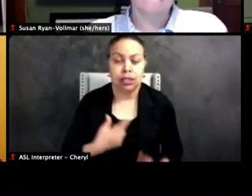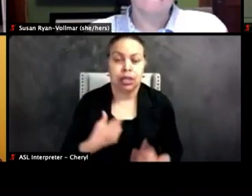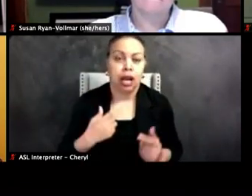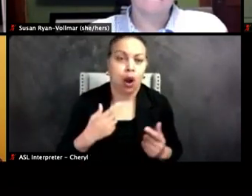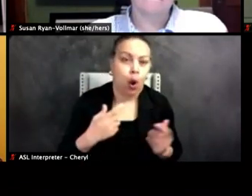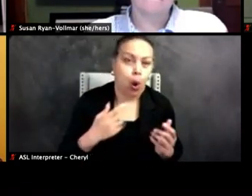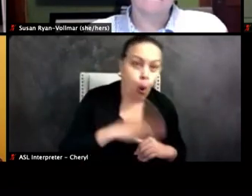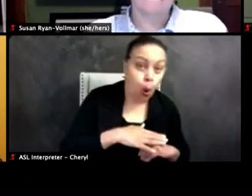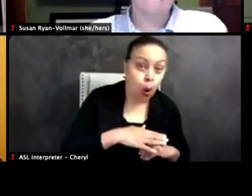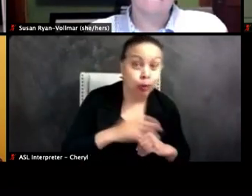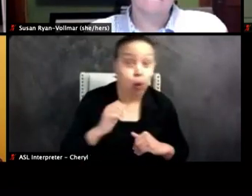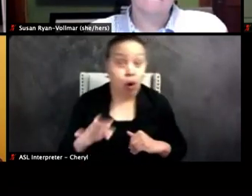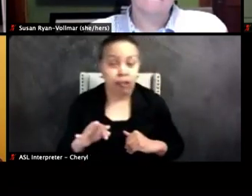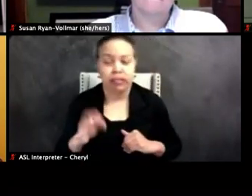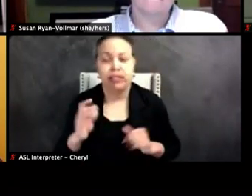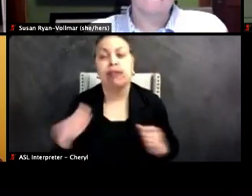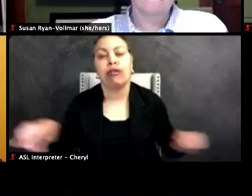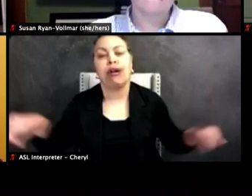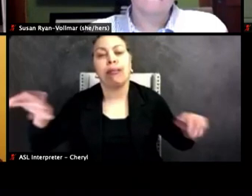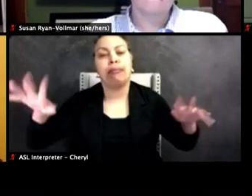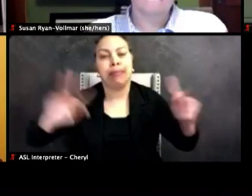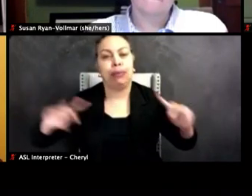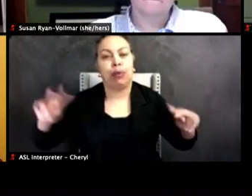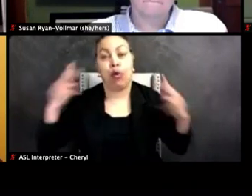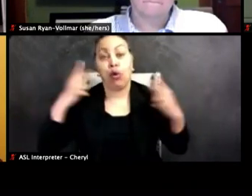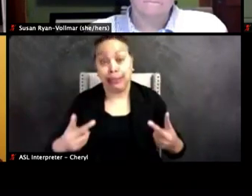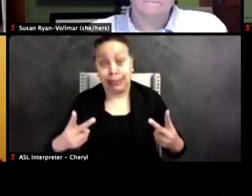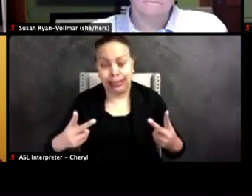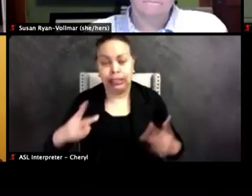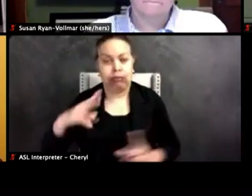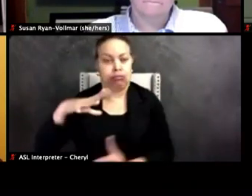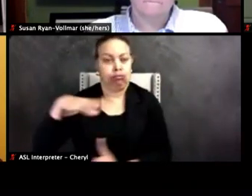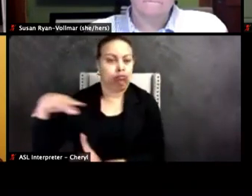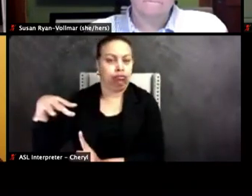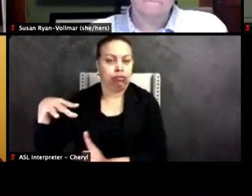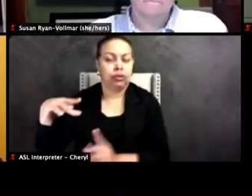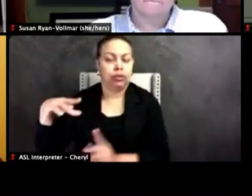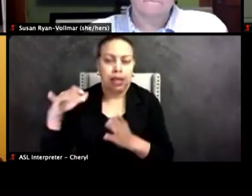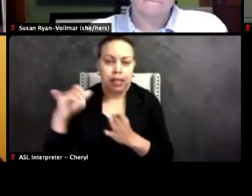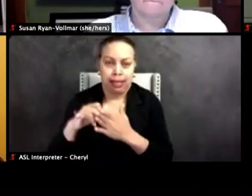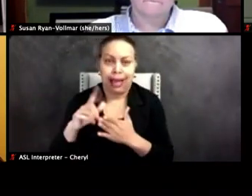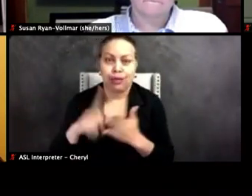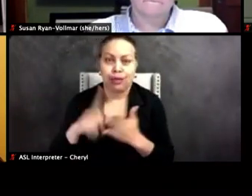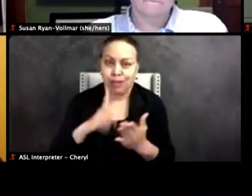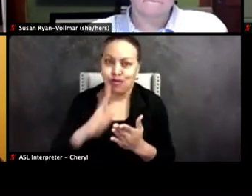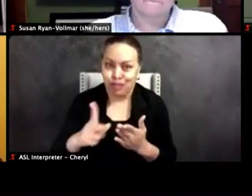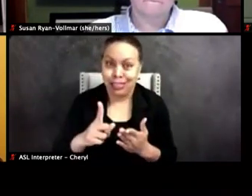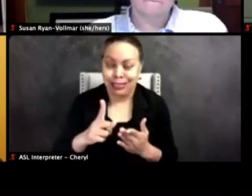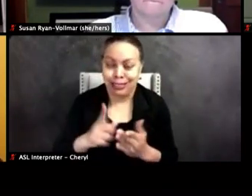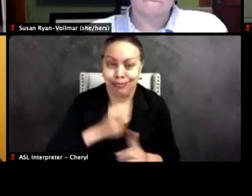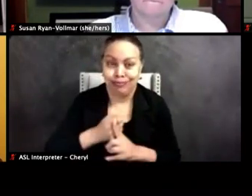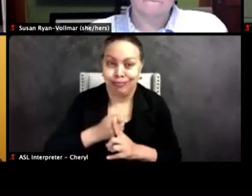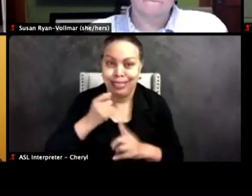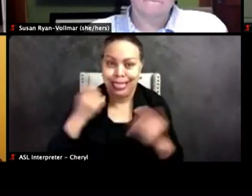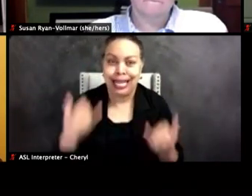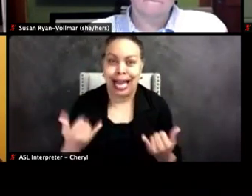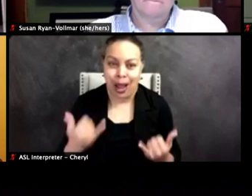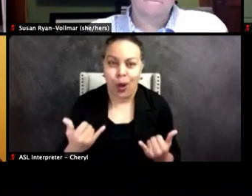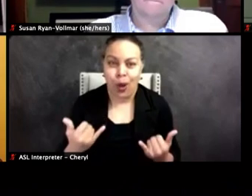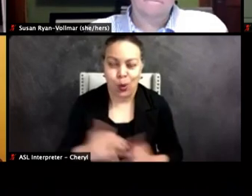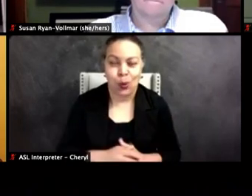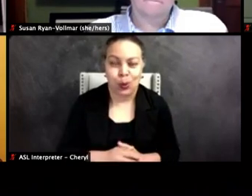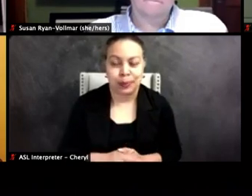not, everyone else on the street has a body camera. And that's what's really made the difference now. Hopefully